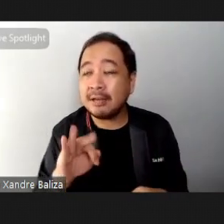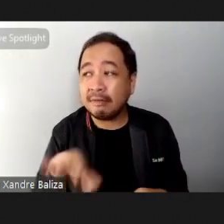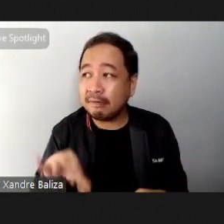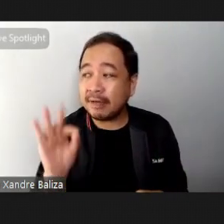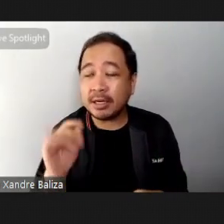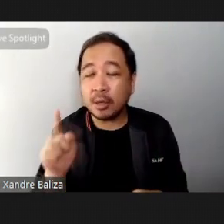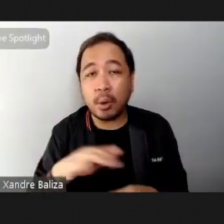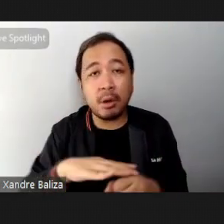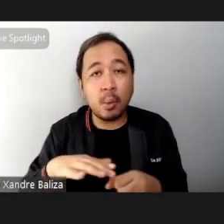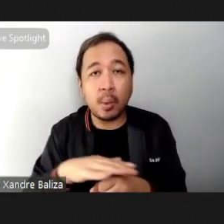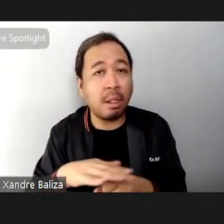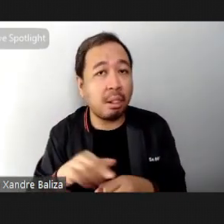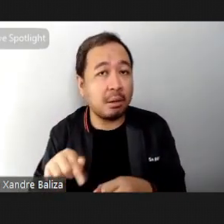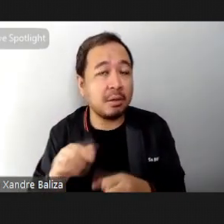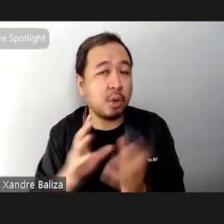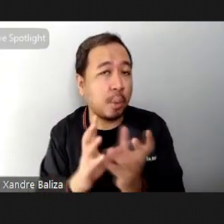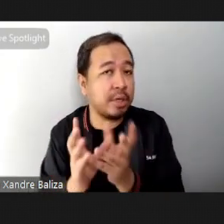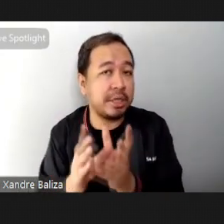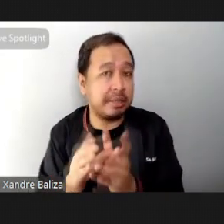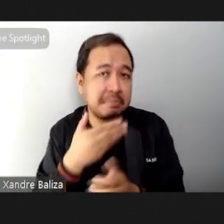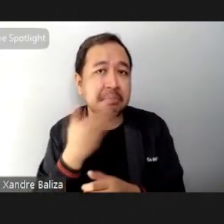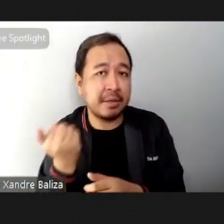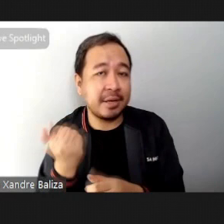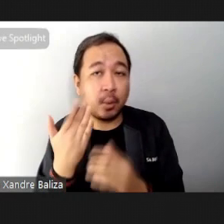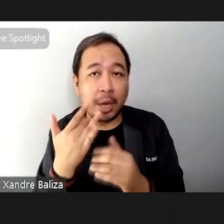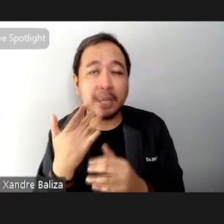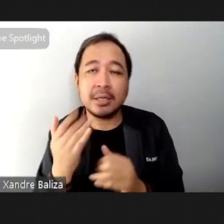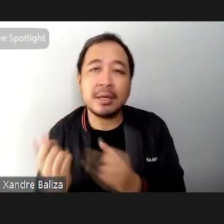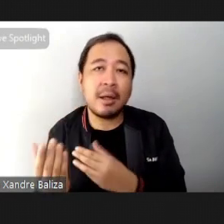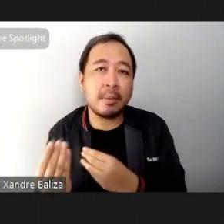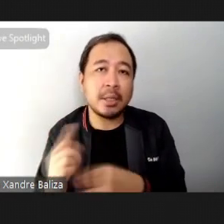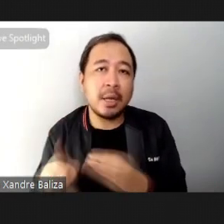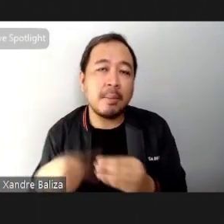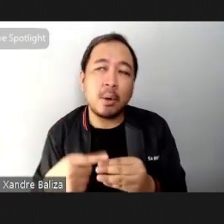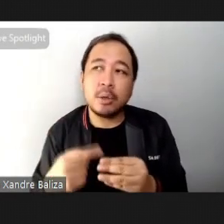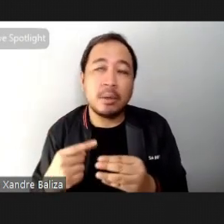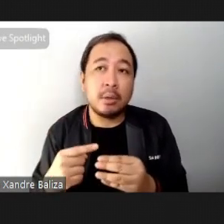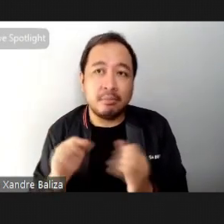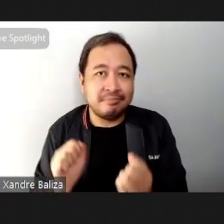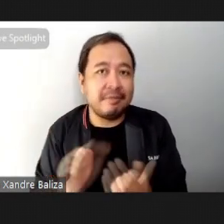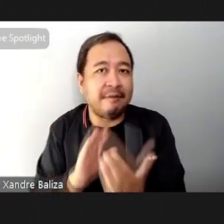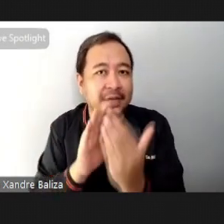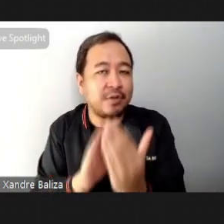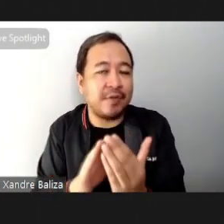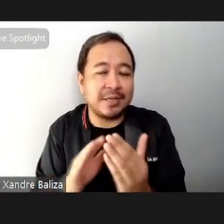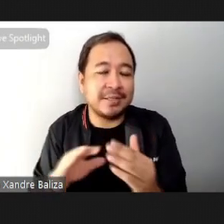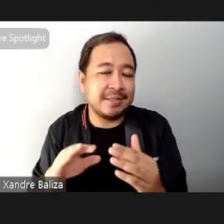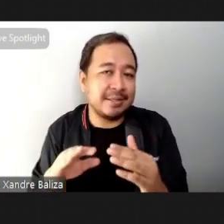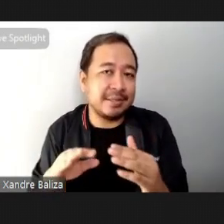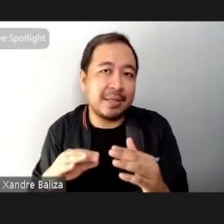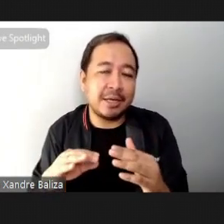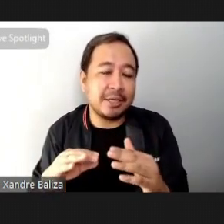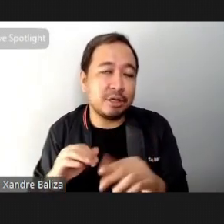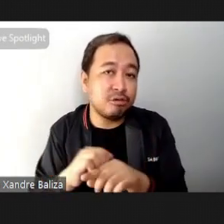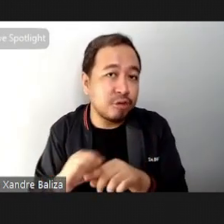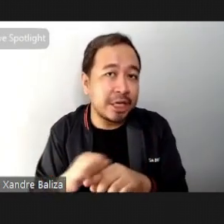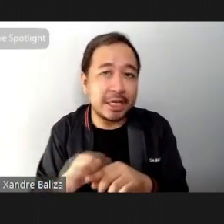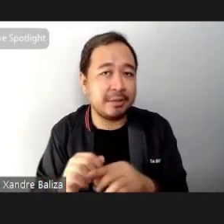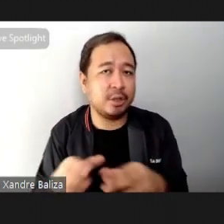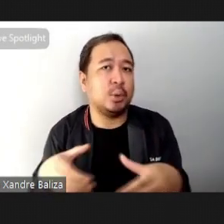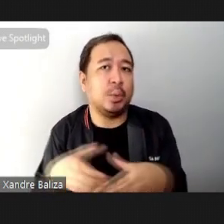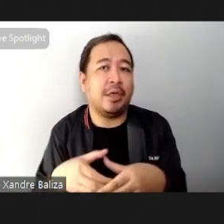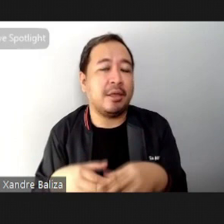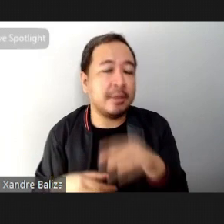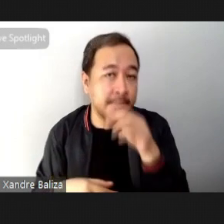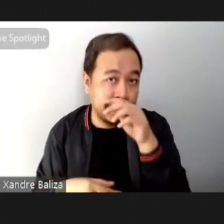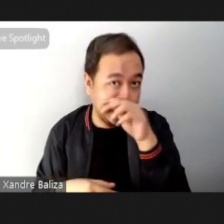better because you can be updated about physical events where you can have face to face sessions and it's not surprising